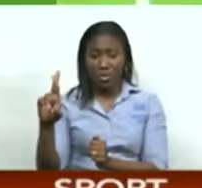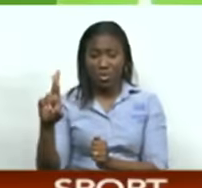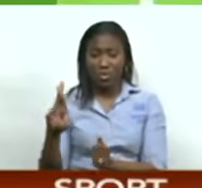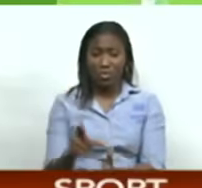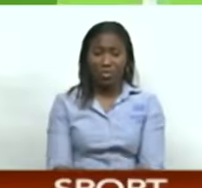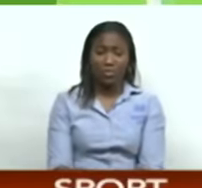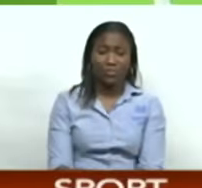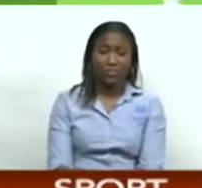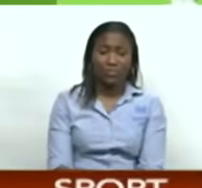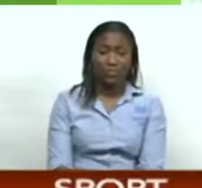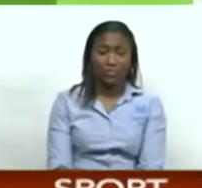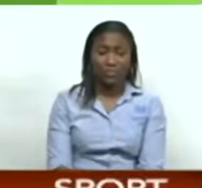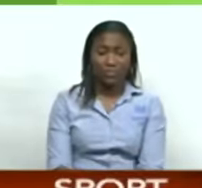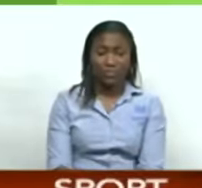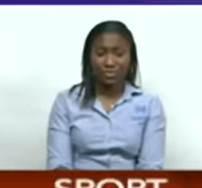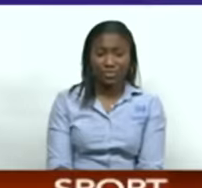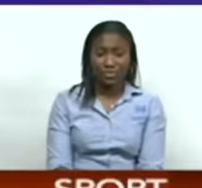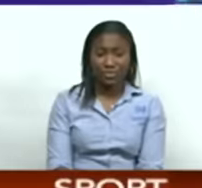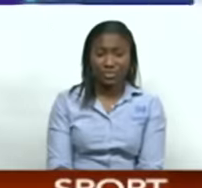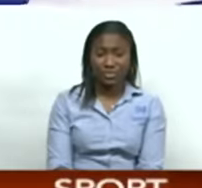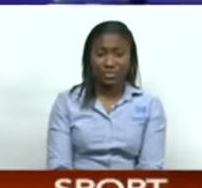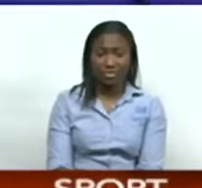and a goal for Spain!